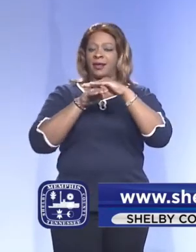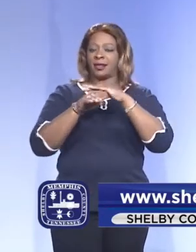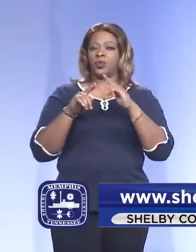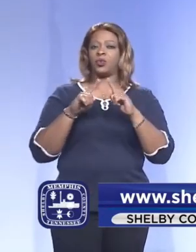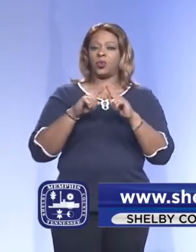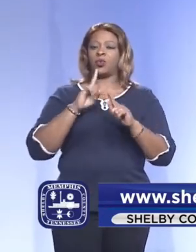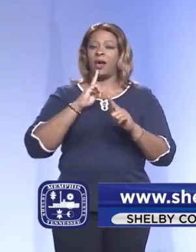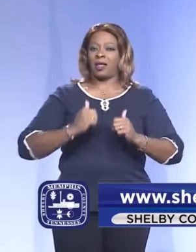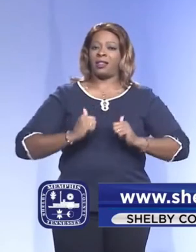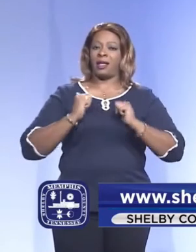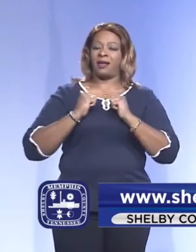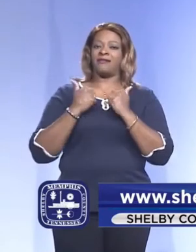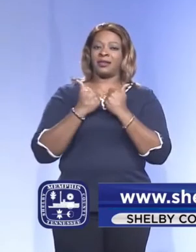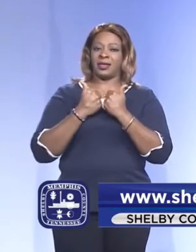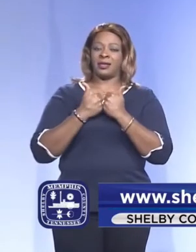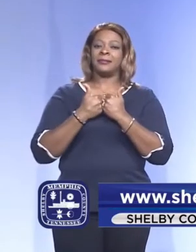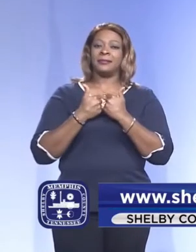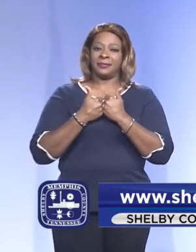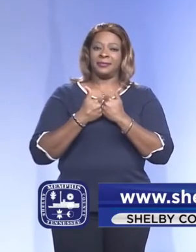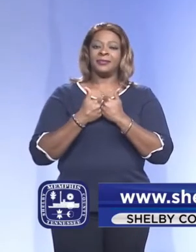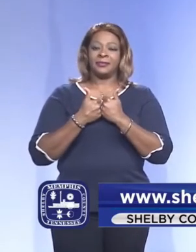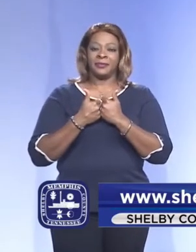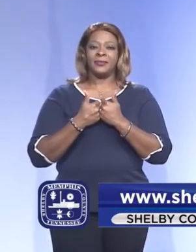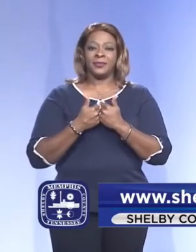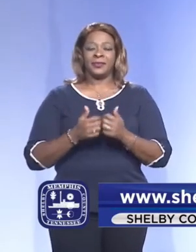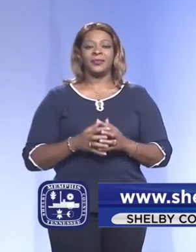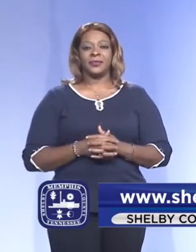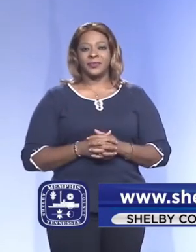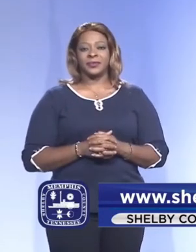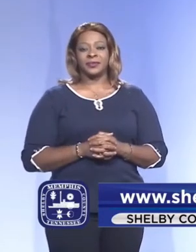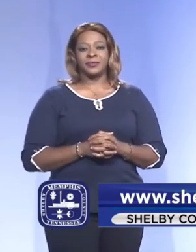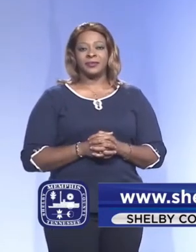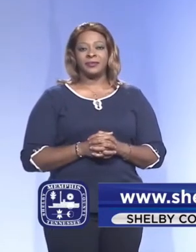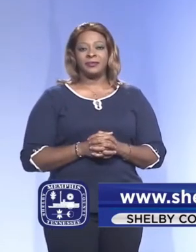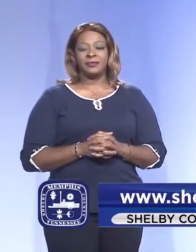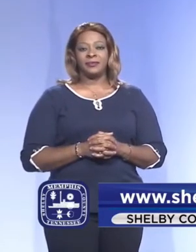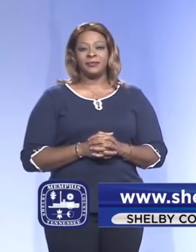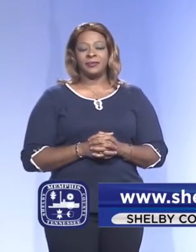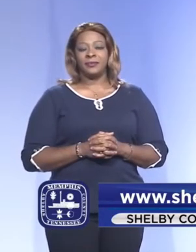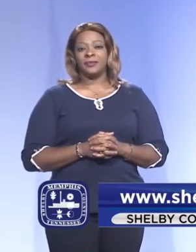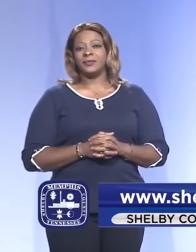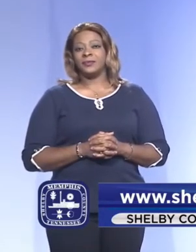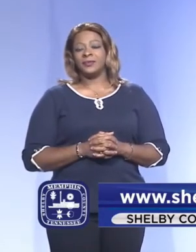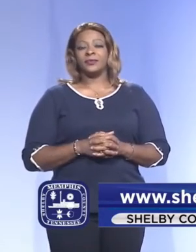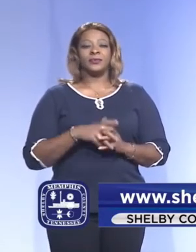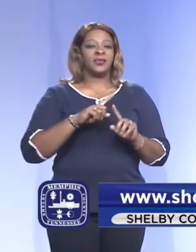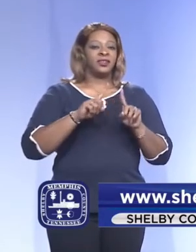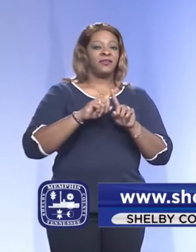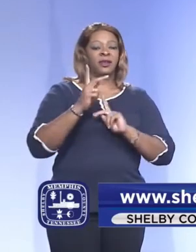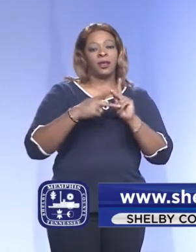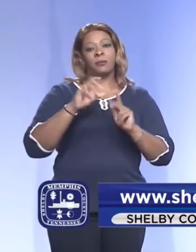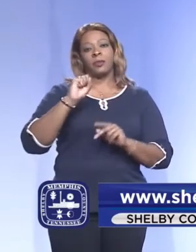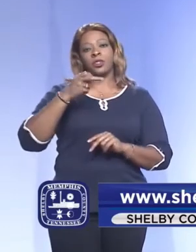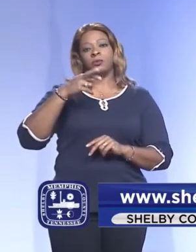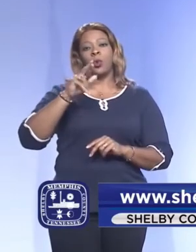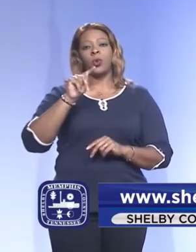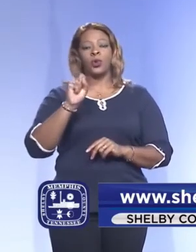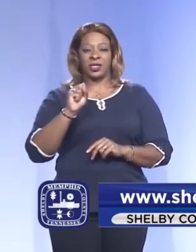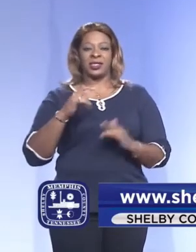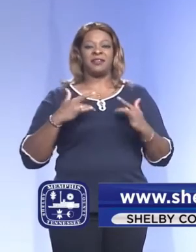attend the sporting event, the games.